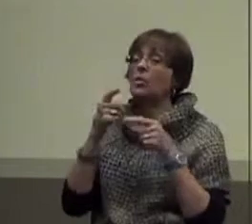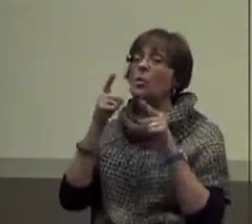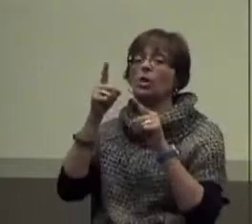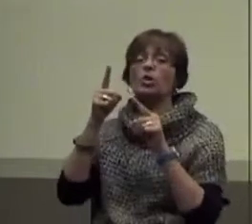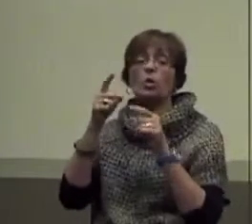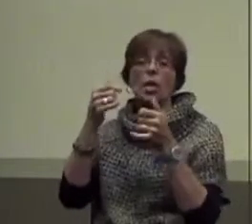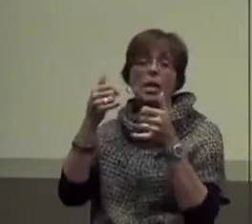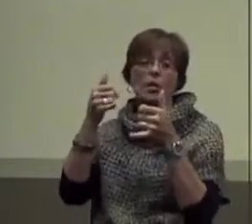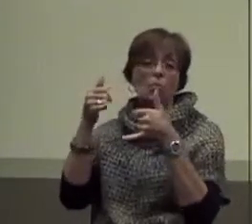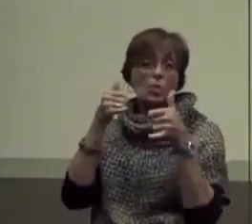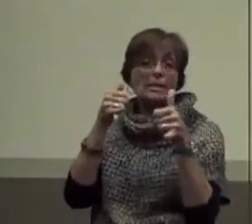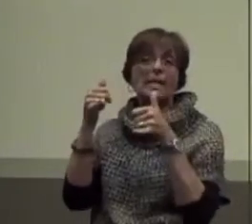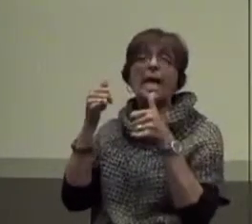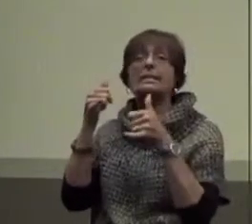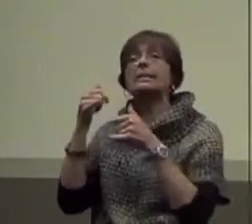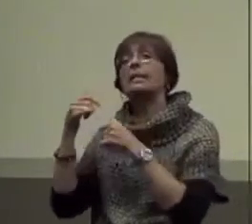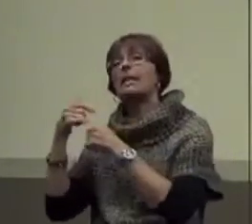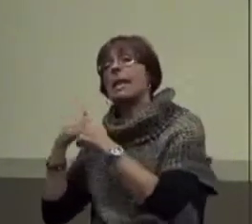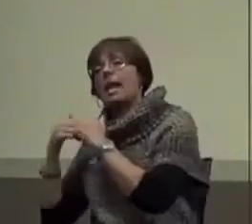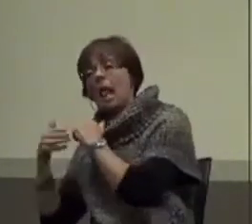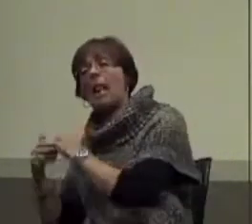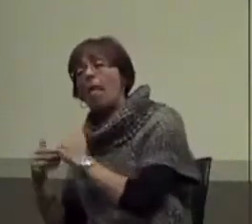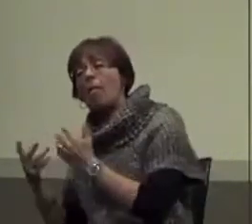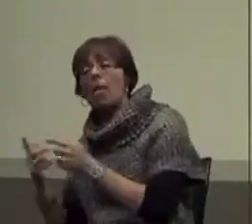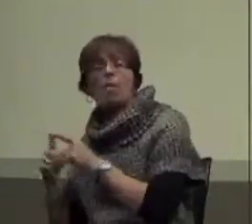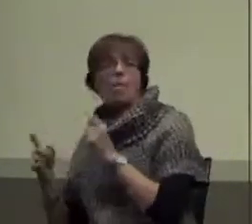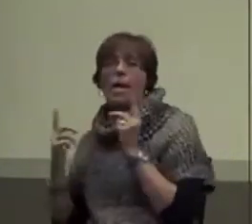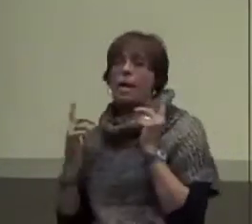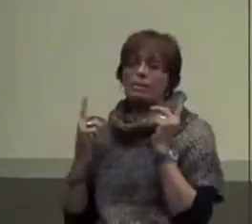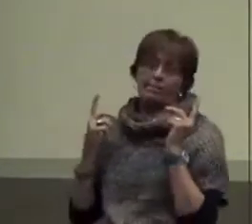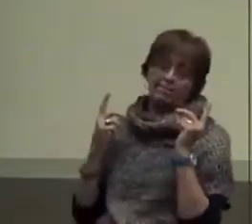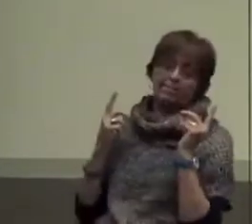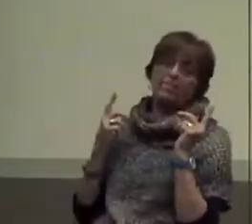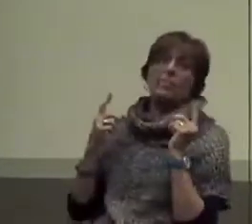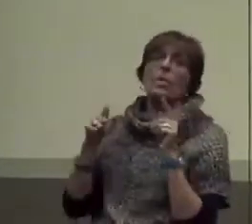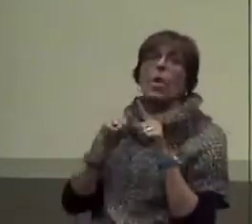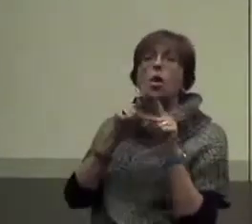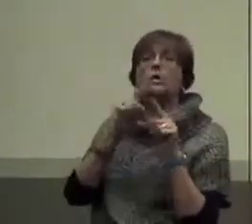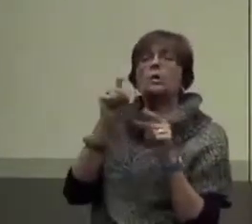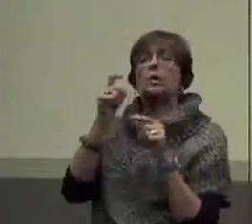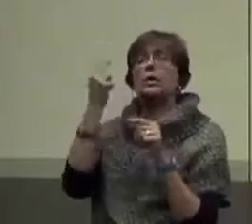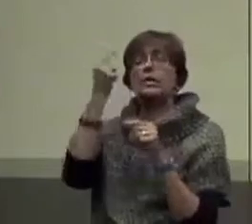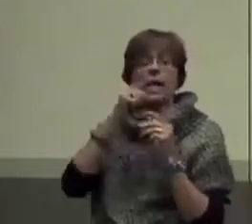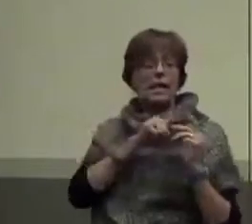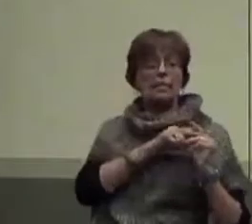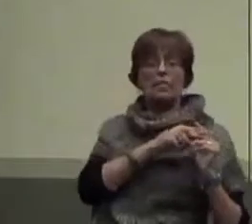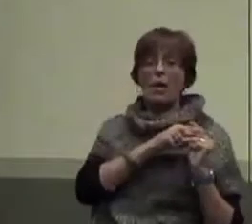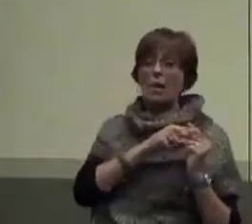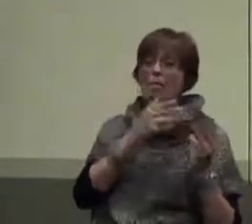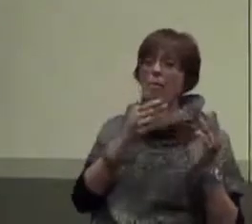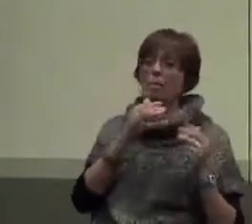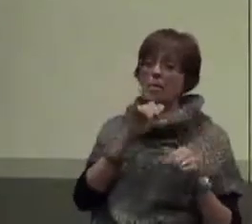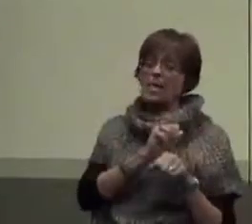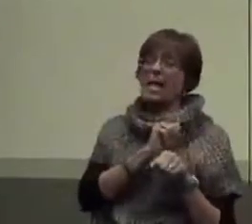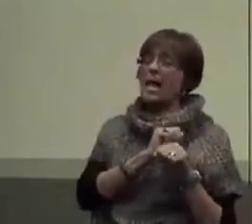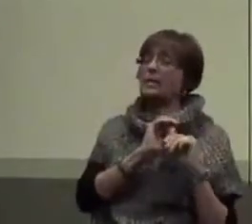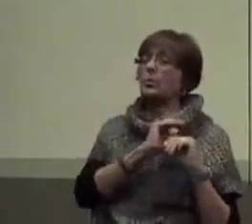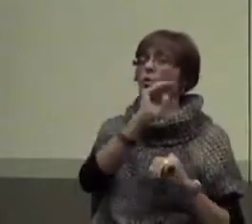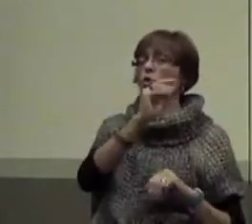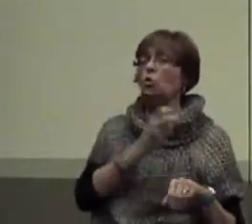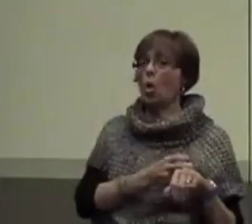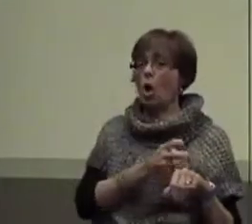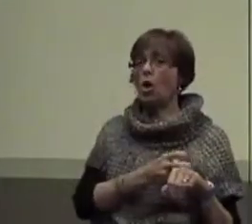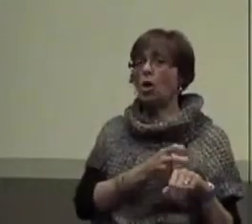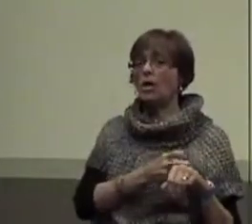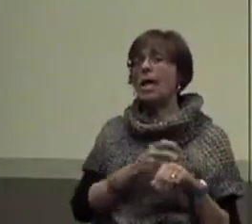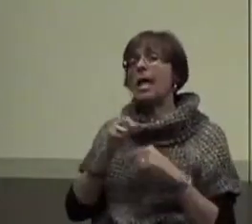And actually, we'll help him out. But, you know, I'll also need to think then on the front end. Maybe my tasks are too hard. Okay? And